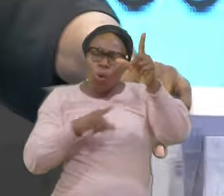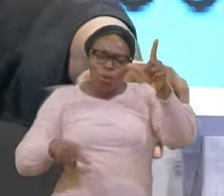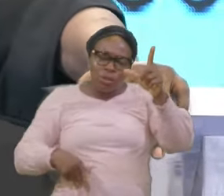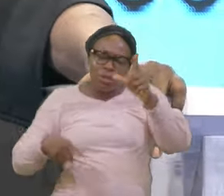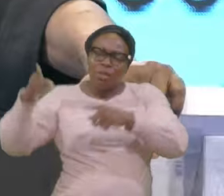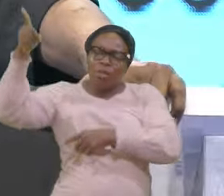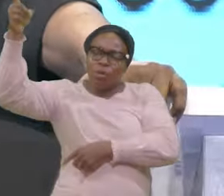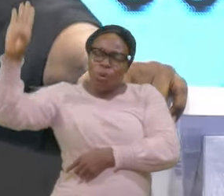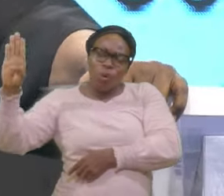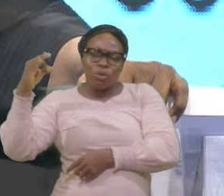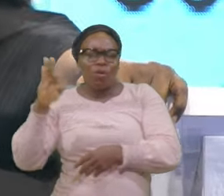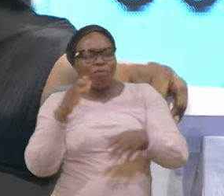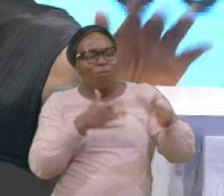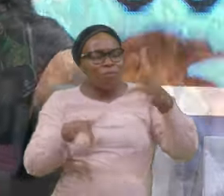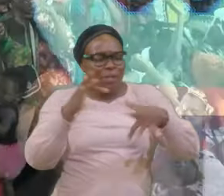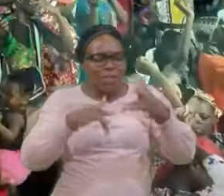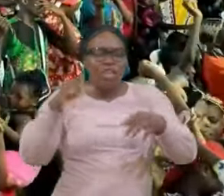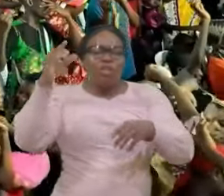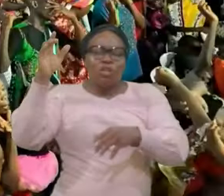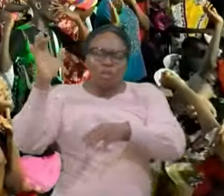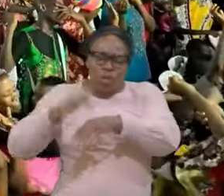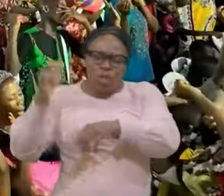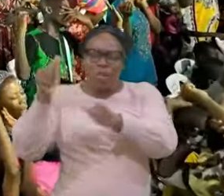Heal Them In Jesus Name